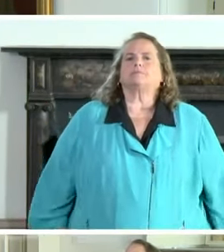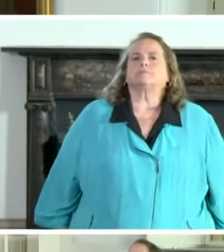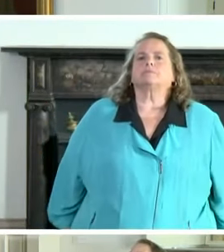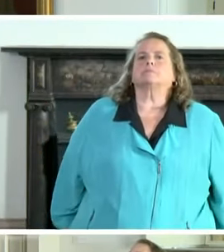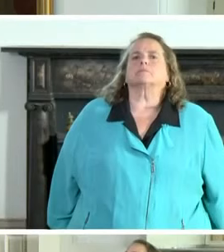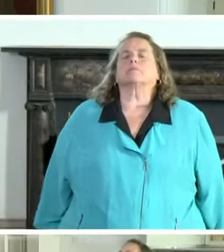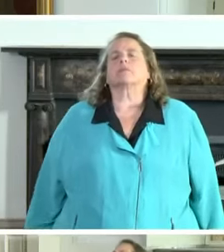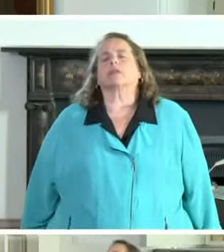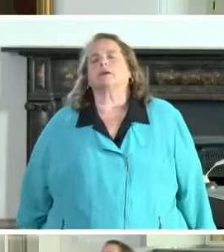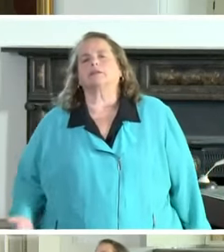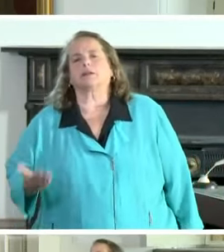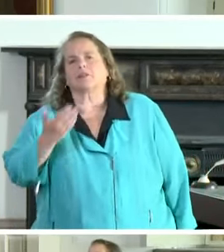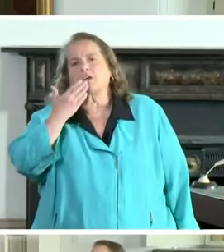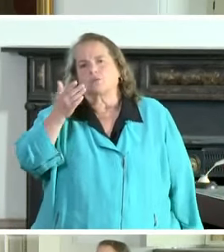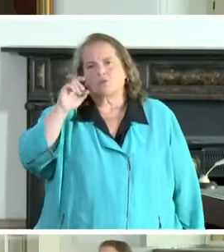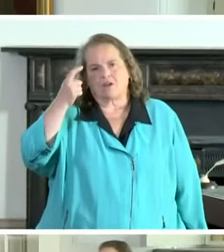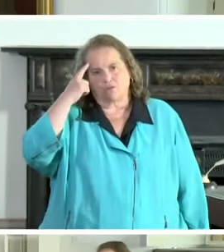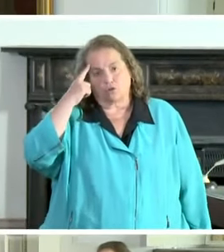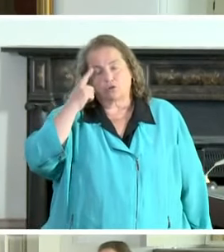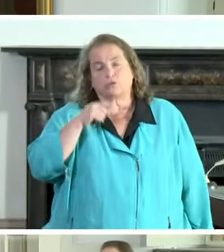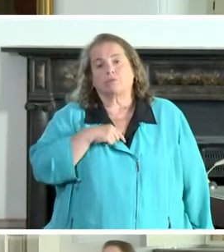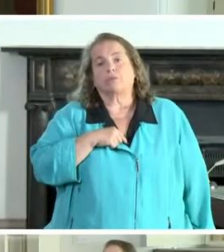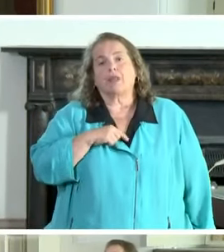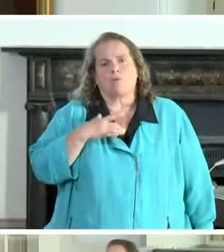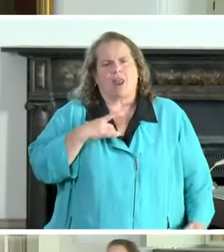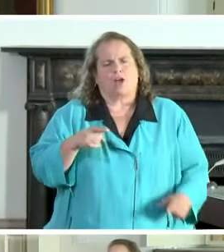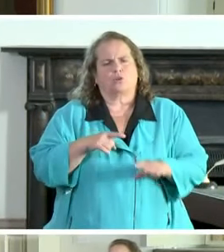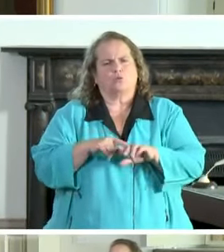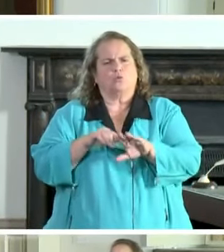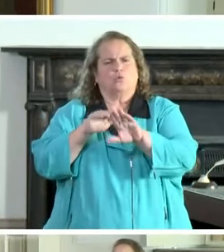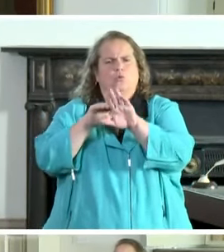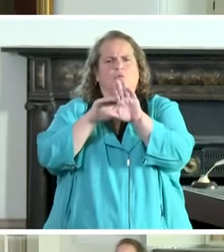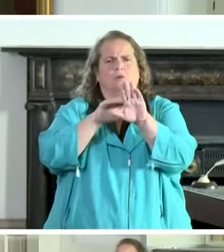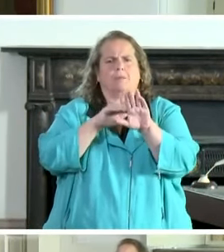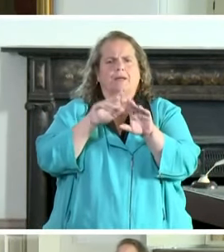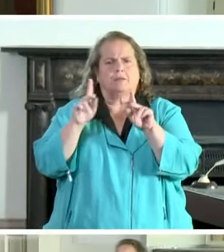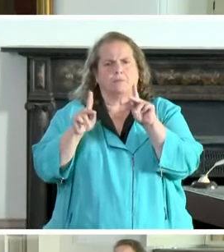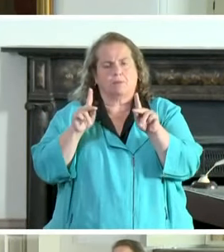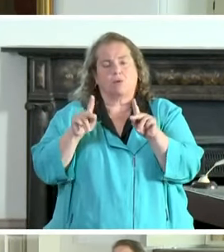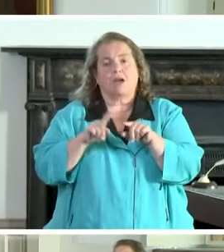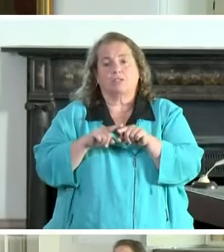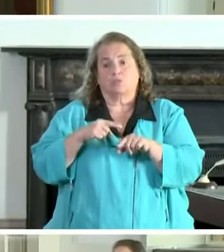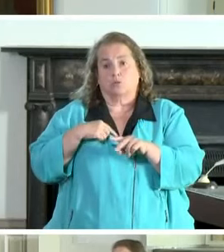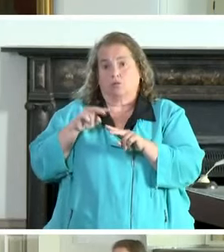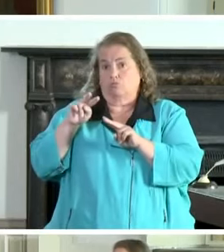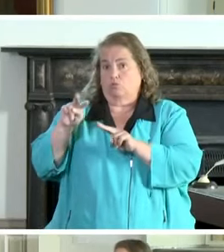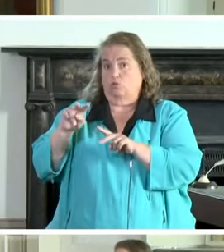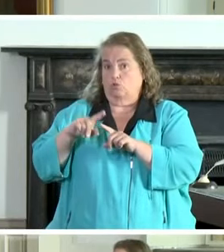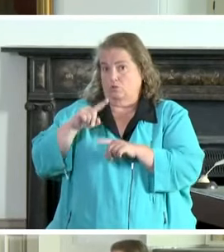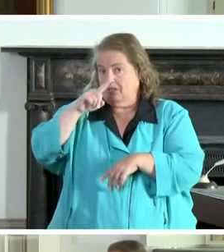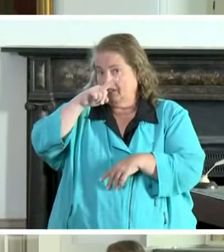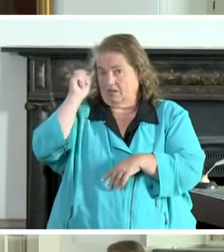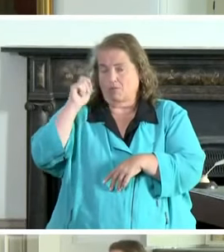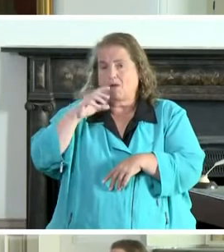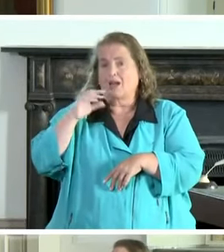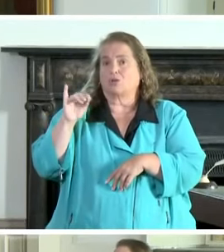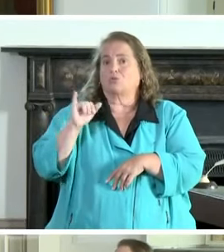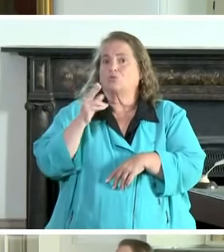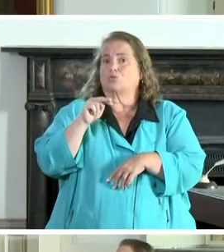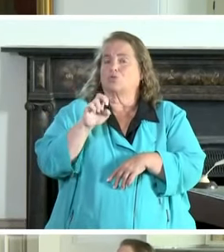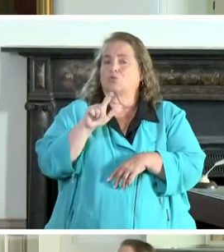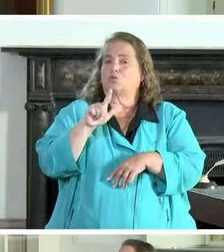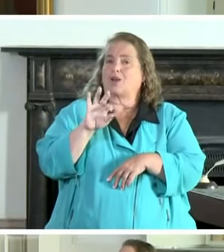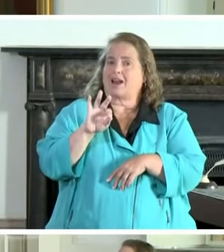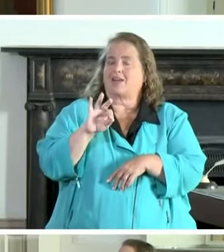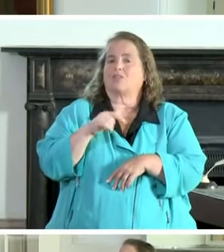thank you governor bashear so i'd like to just remind folks that as we look forward to the summer and as we look to june 29th and we move